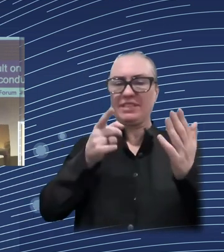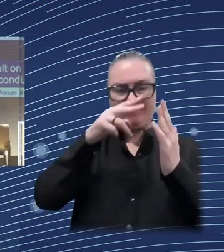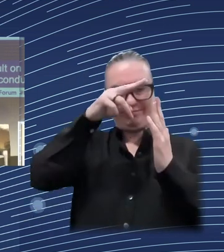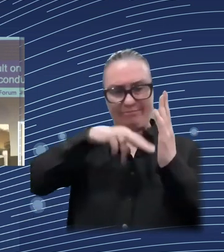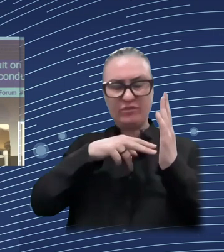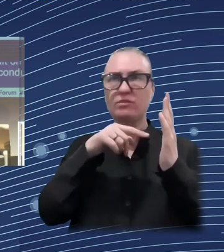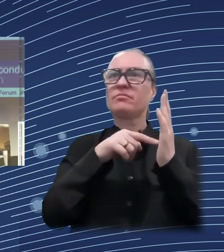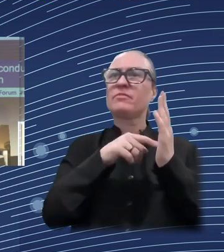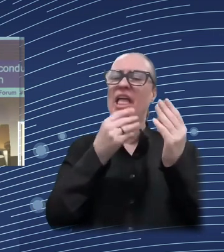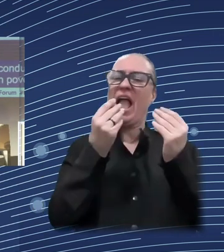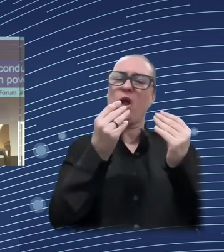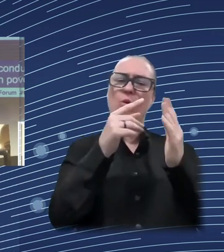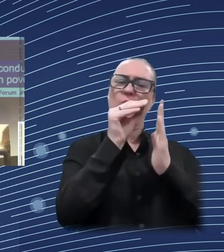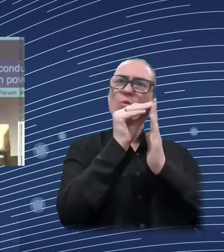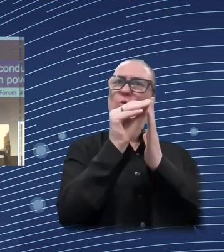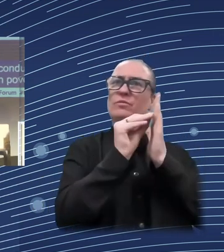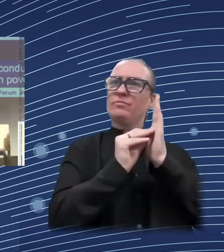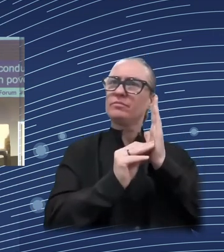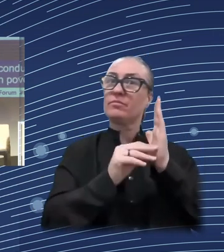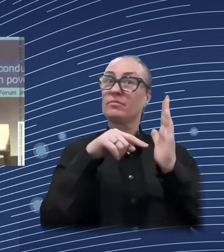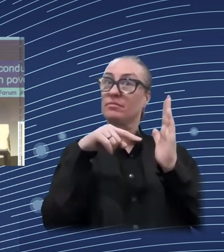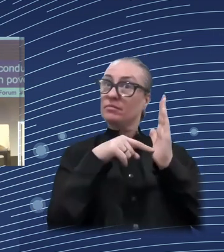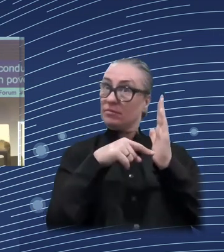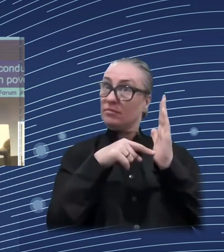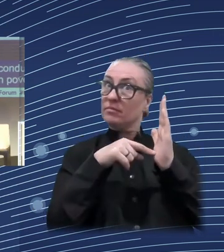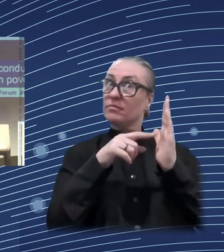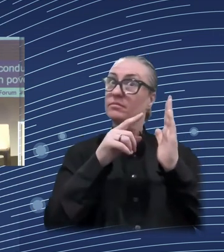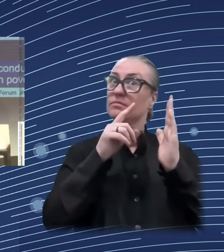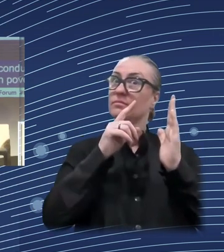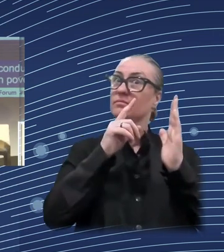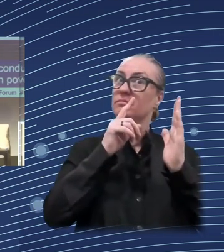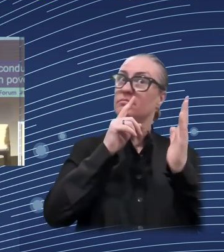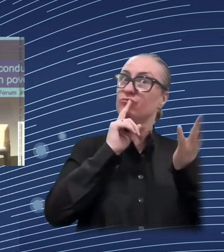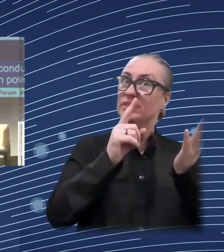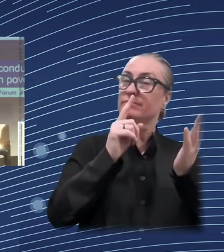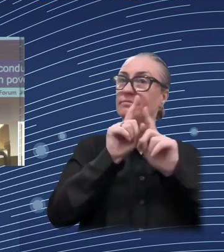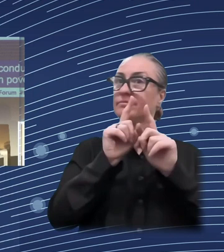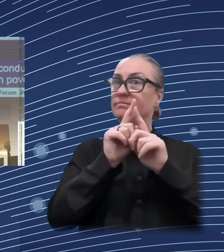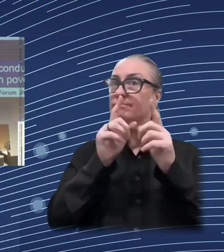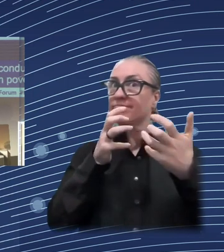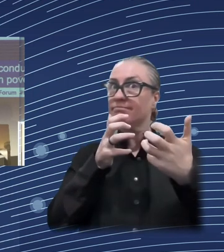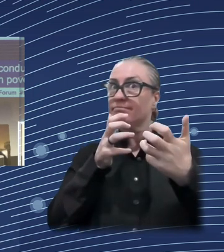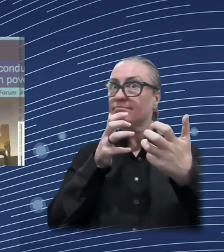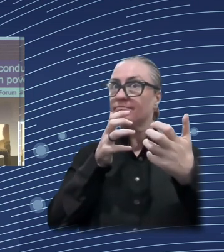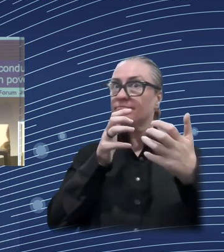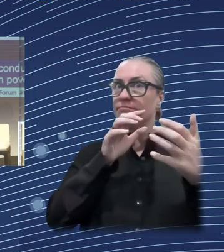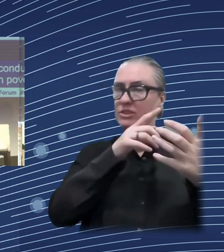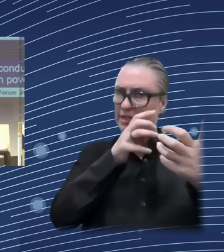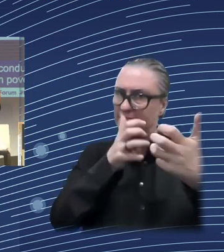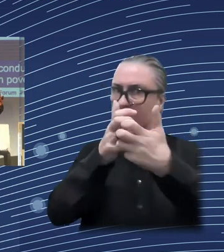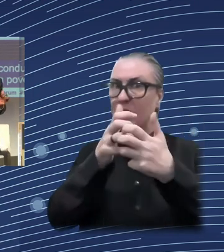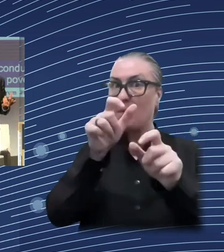and inequality. So it's a joint study together with CDFOP. And what we did is basically